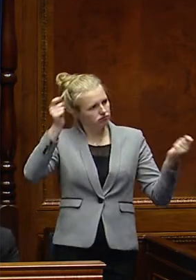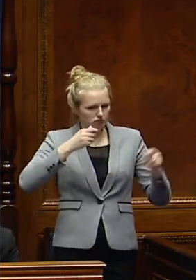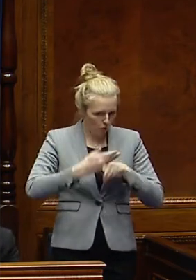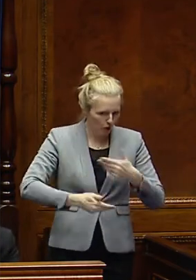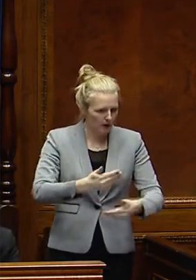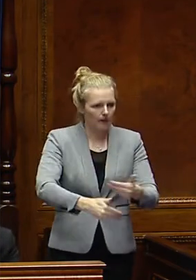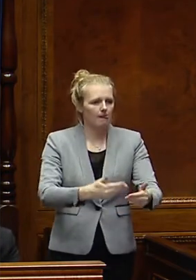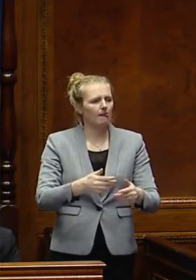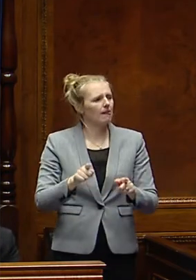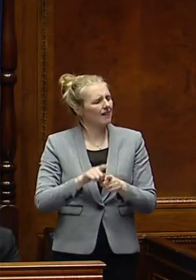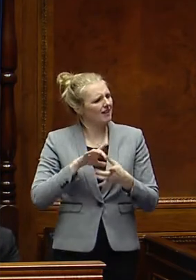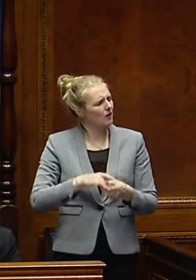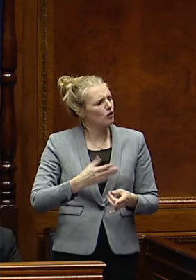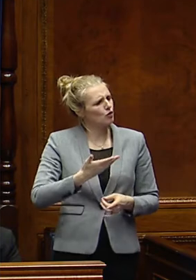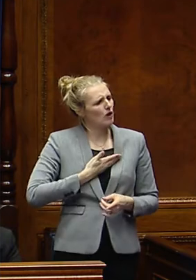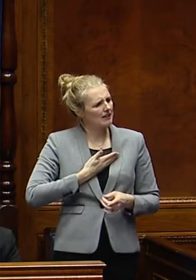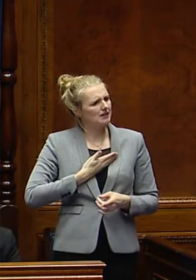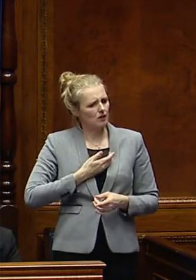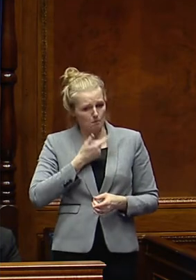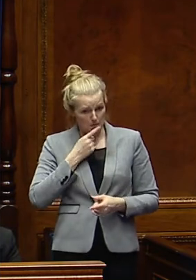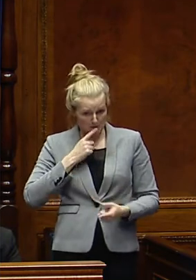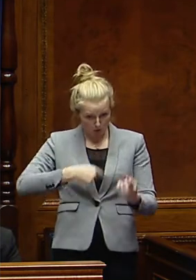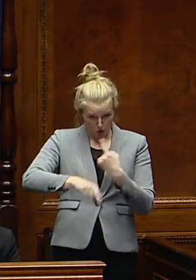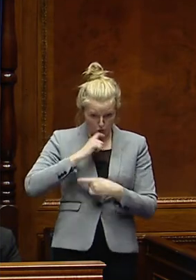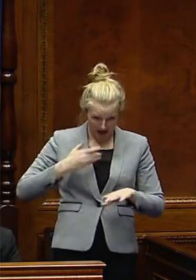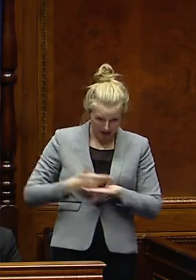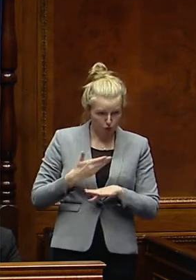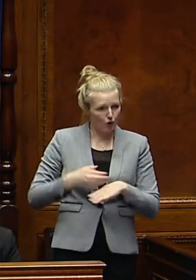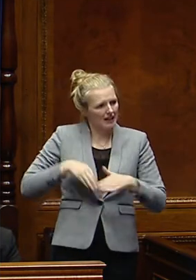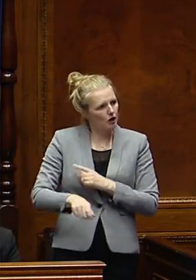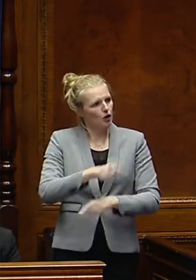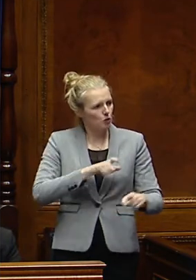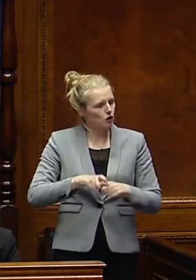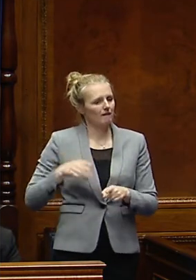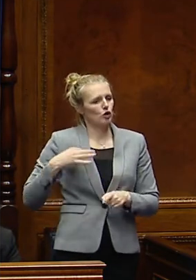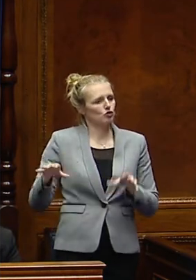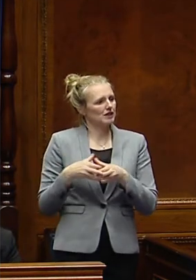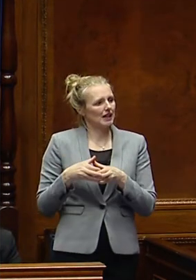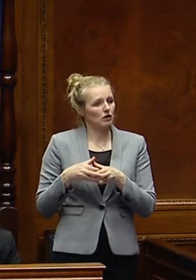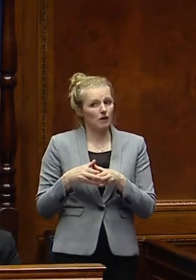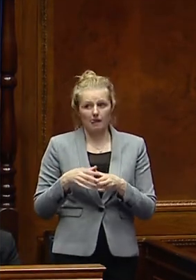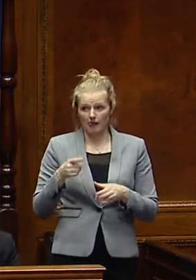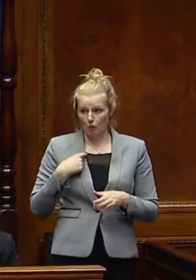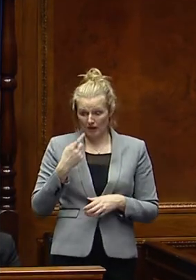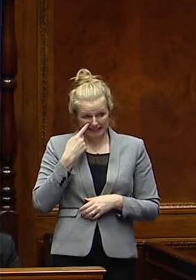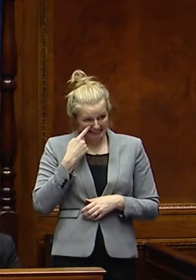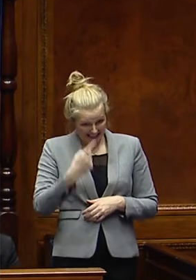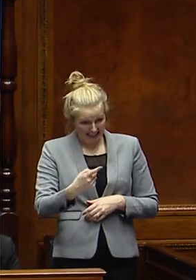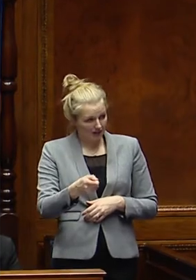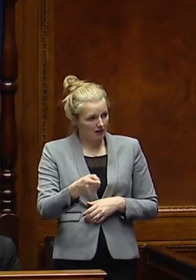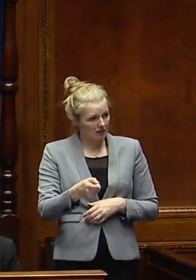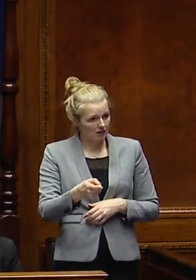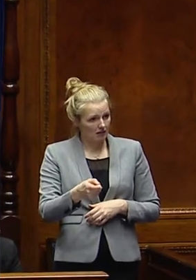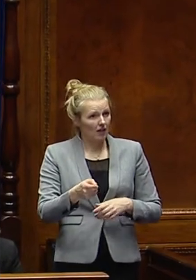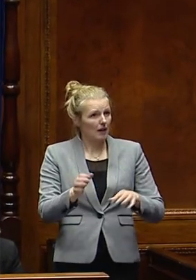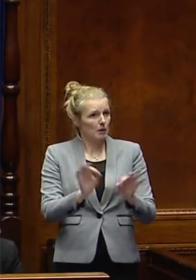also around the rights of those employed in the community and voluntary sector. We have seen as well in terms of if they haven't had